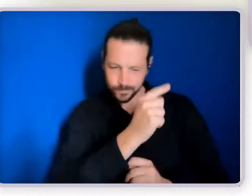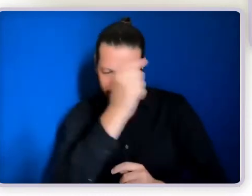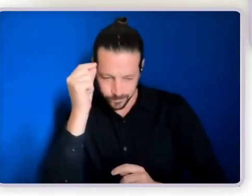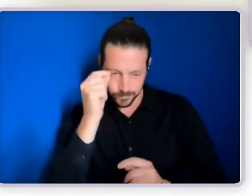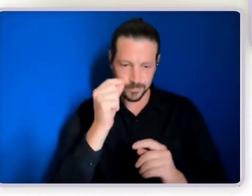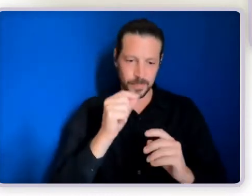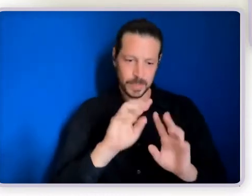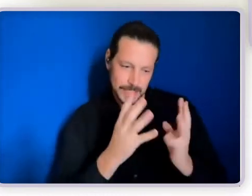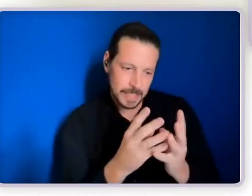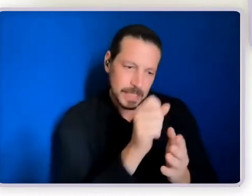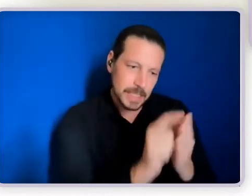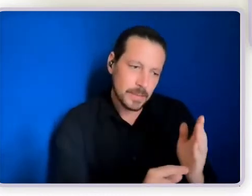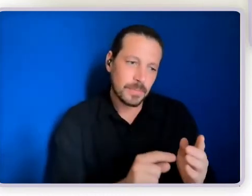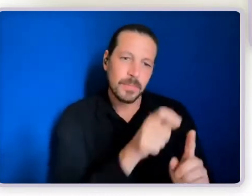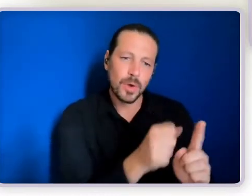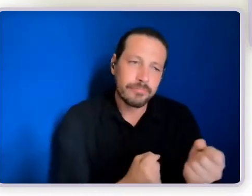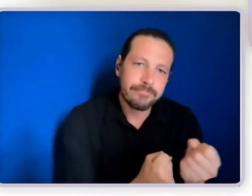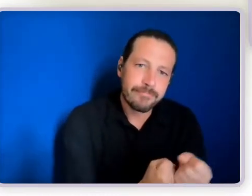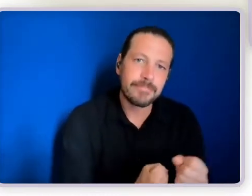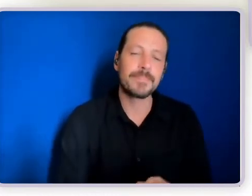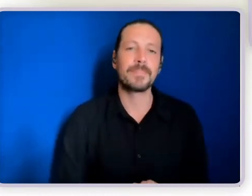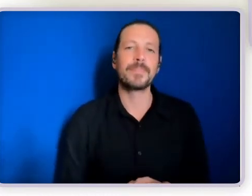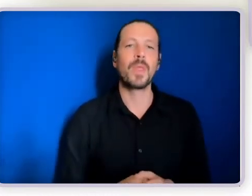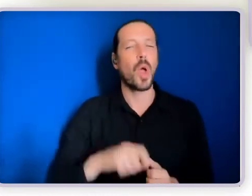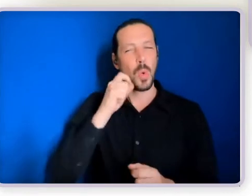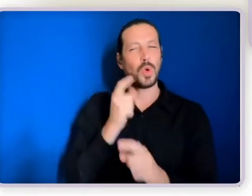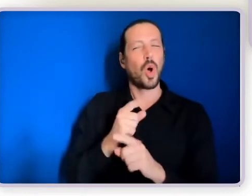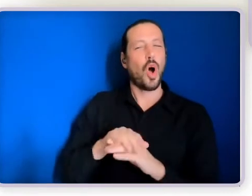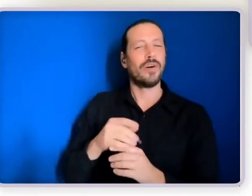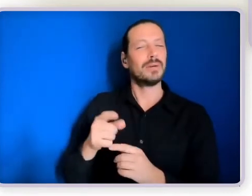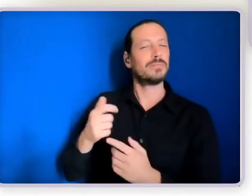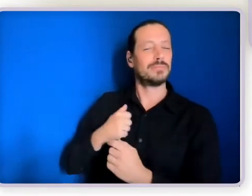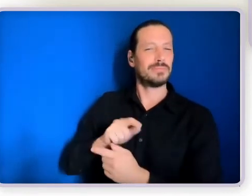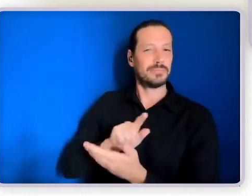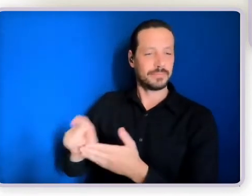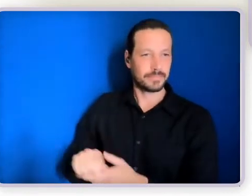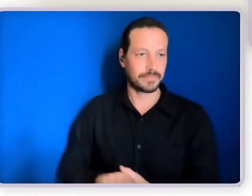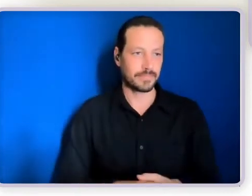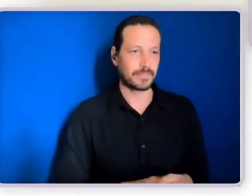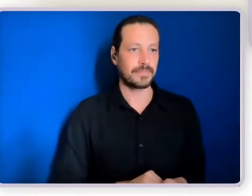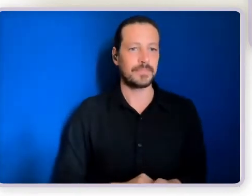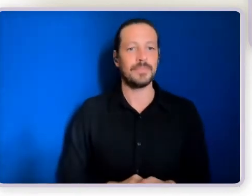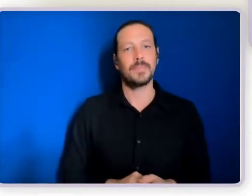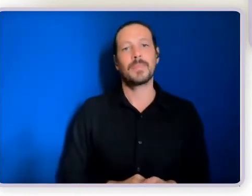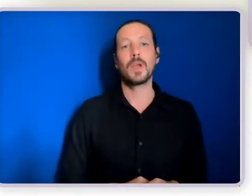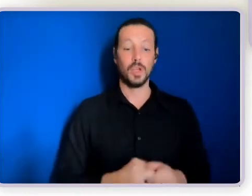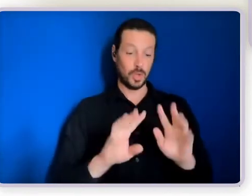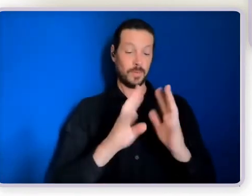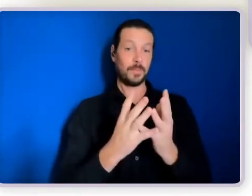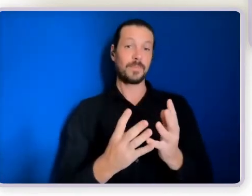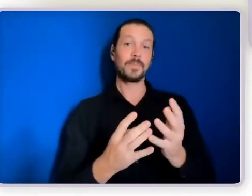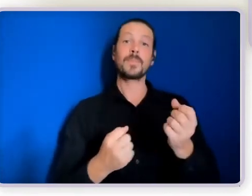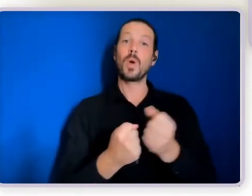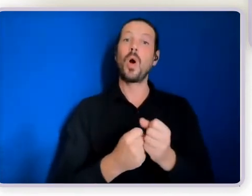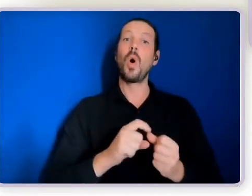as well. And I'll talk a little bit about that later. So a circle of support is essentially an intentional way of